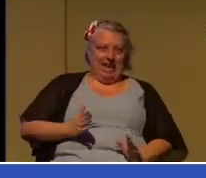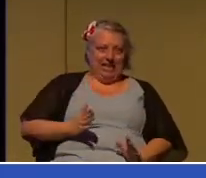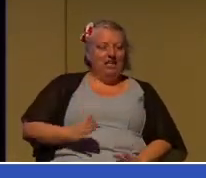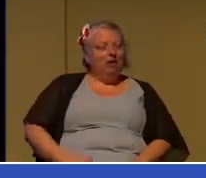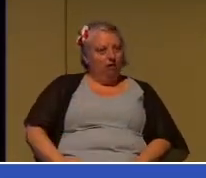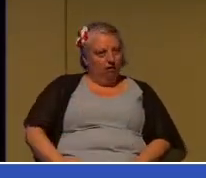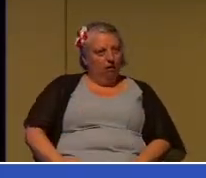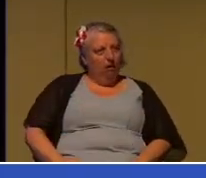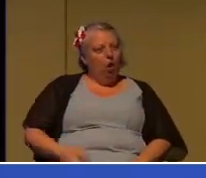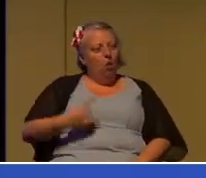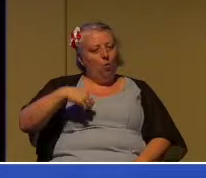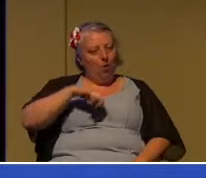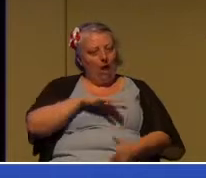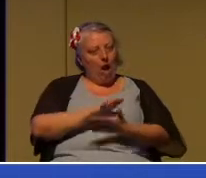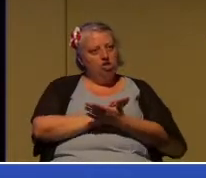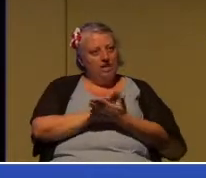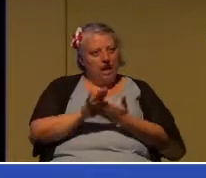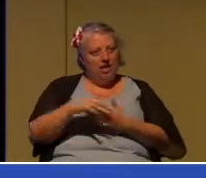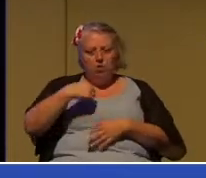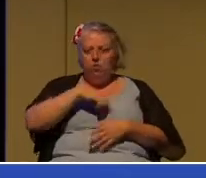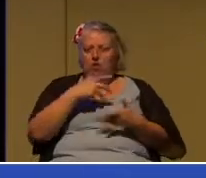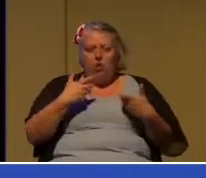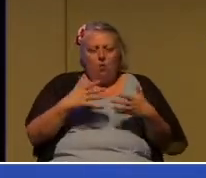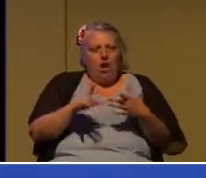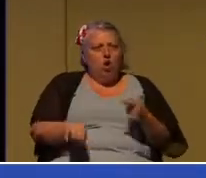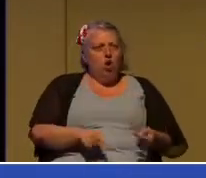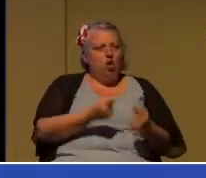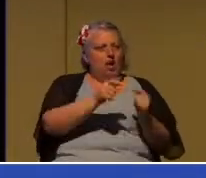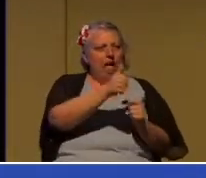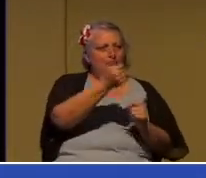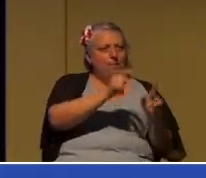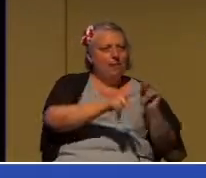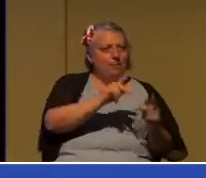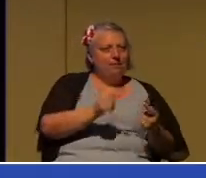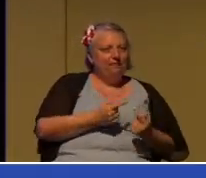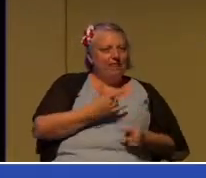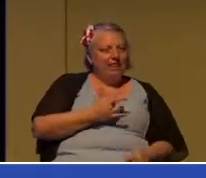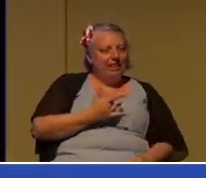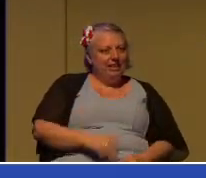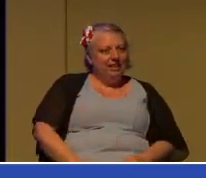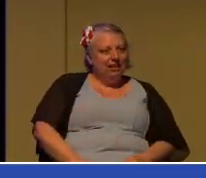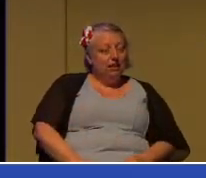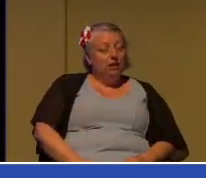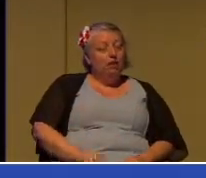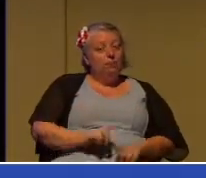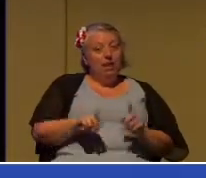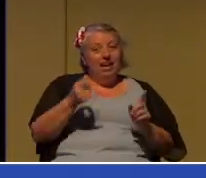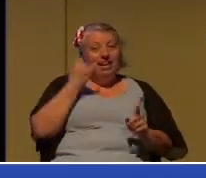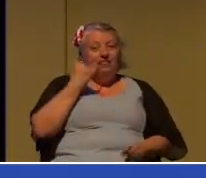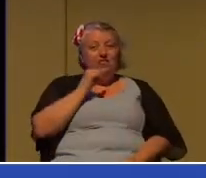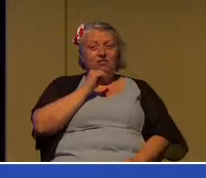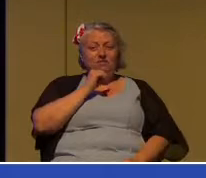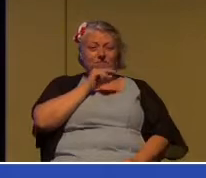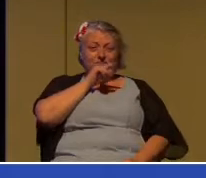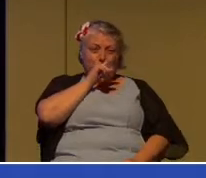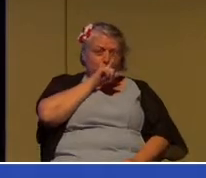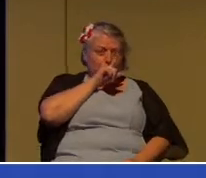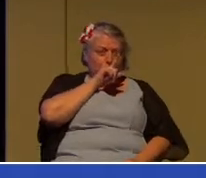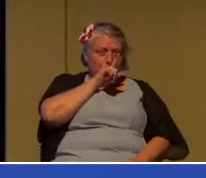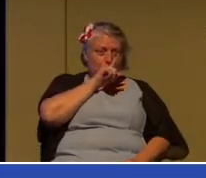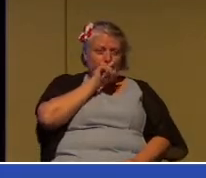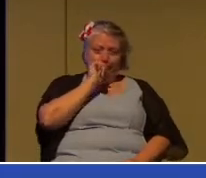feelings. But sometimes when you don't say anything, you hurt other people's feelings more.